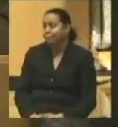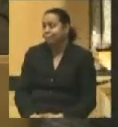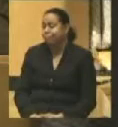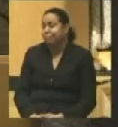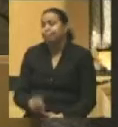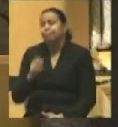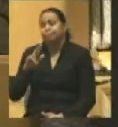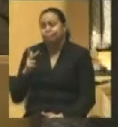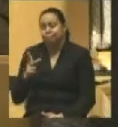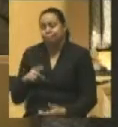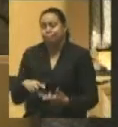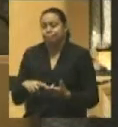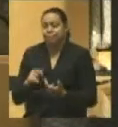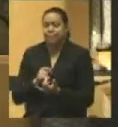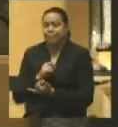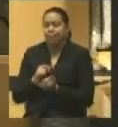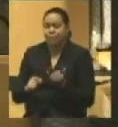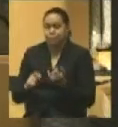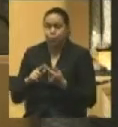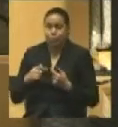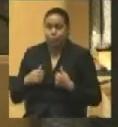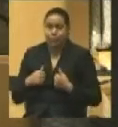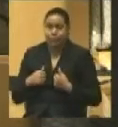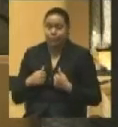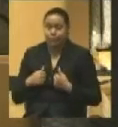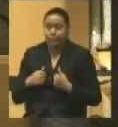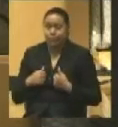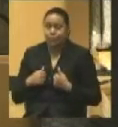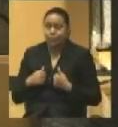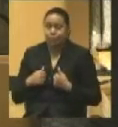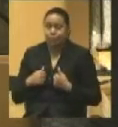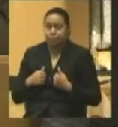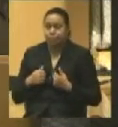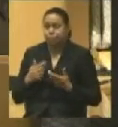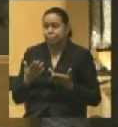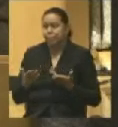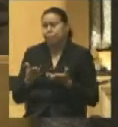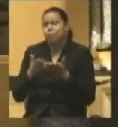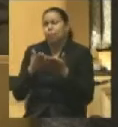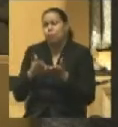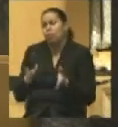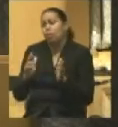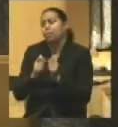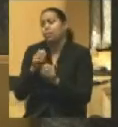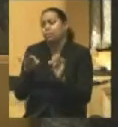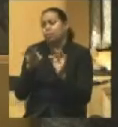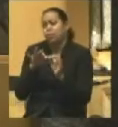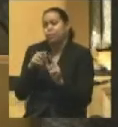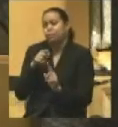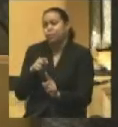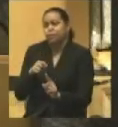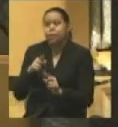Third, and finally, to me, I think, maybe overall the most important point, I